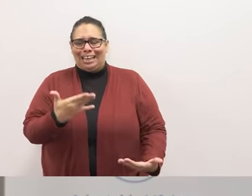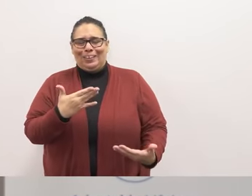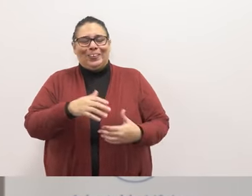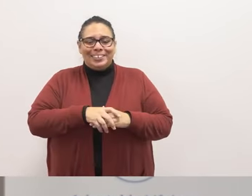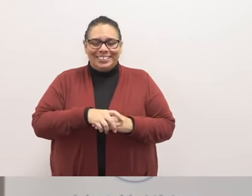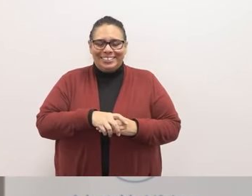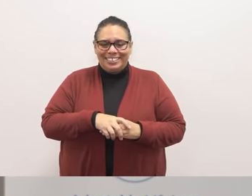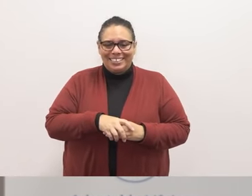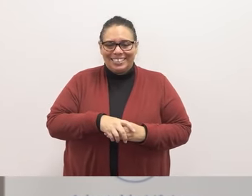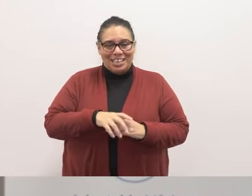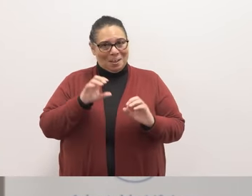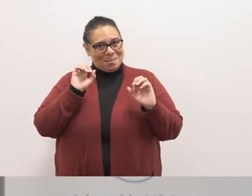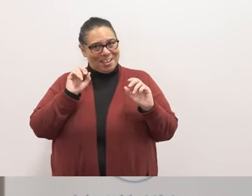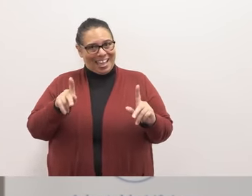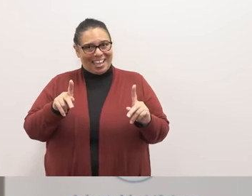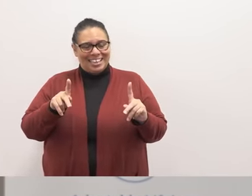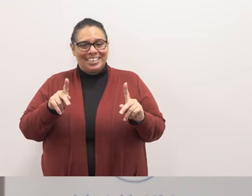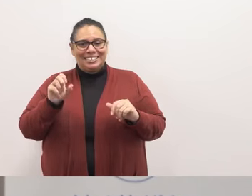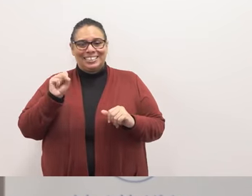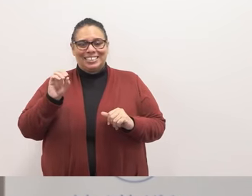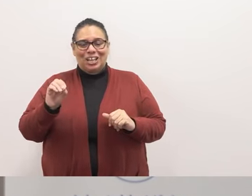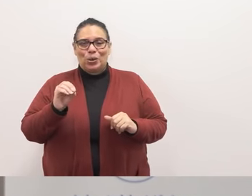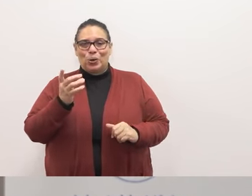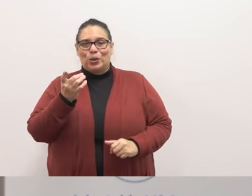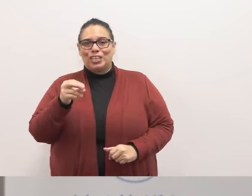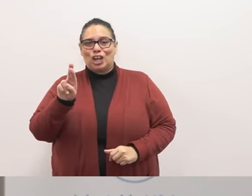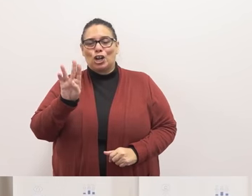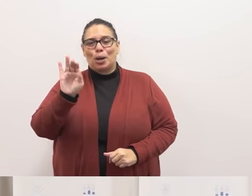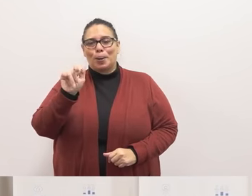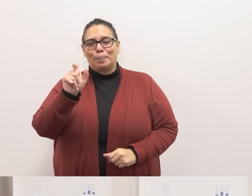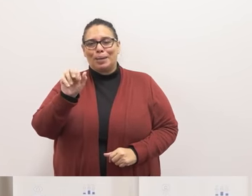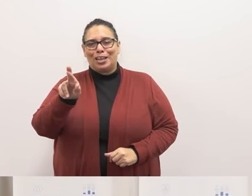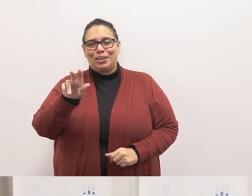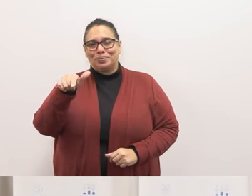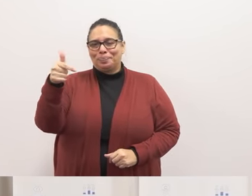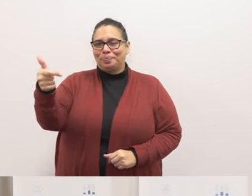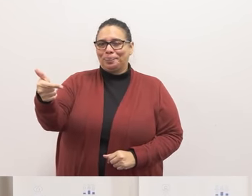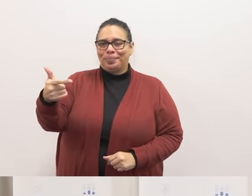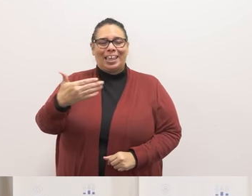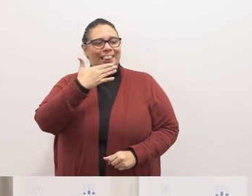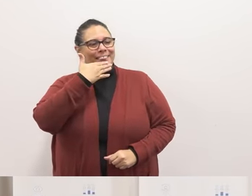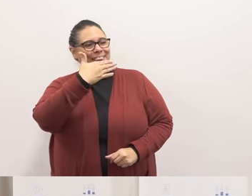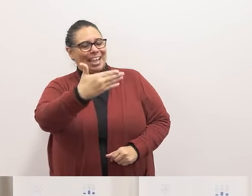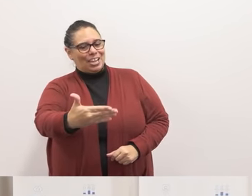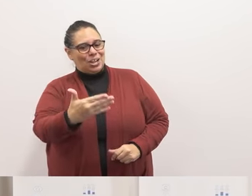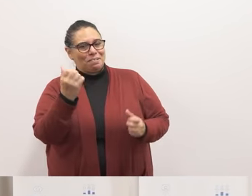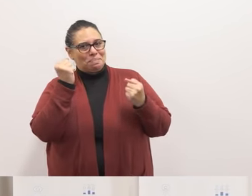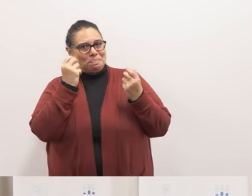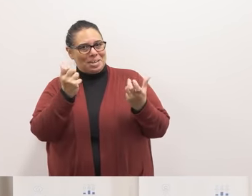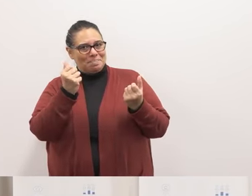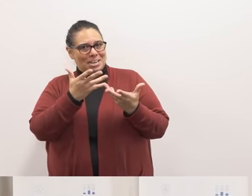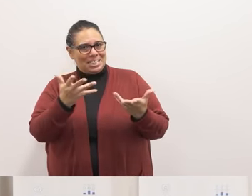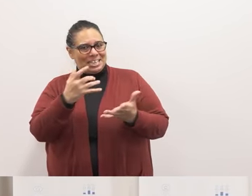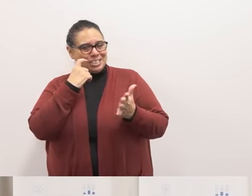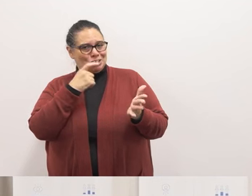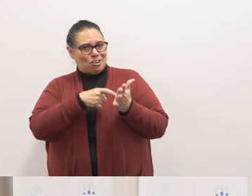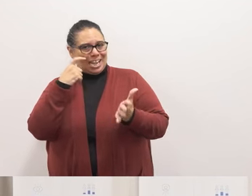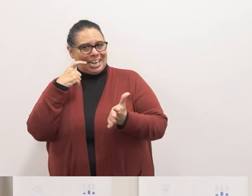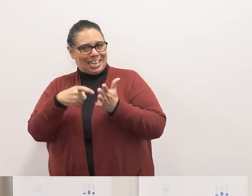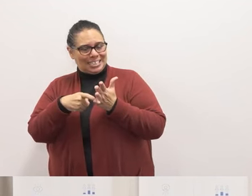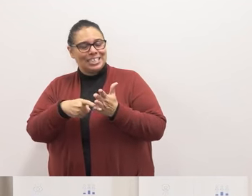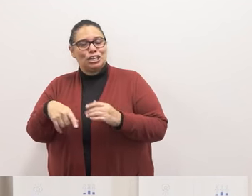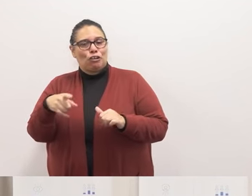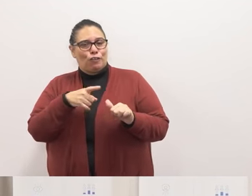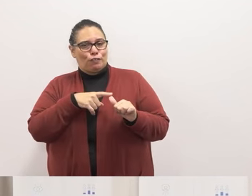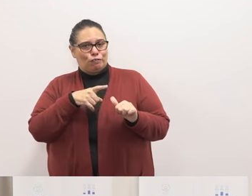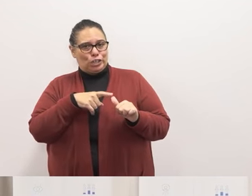okay so dr baker thank you i have a number of things to recognize tonight and the first thing i'd